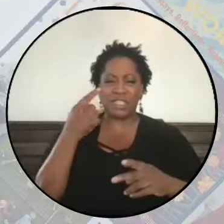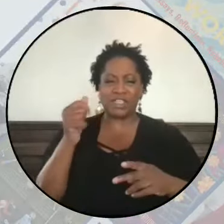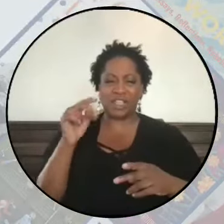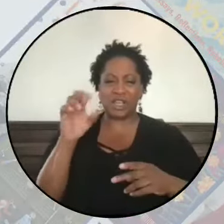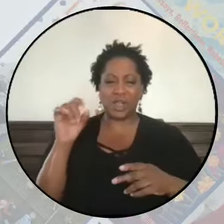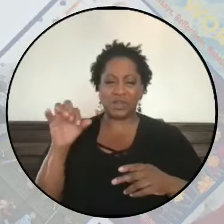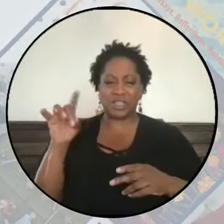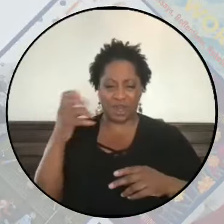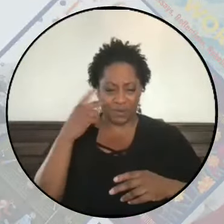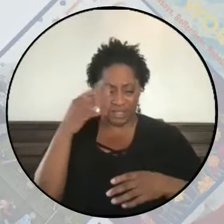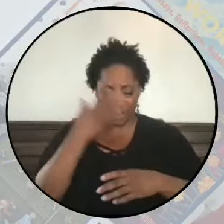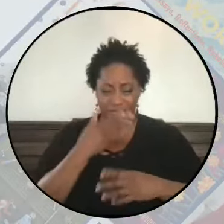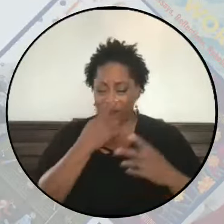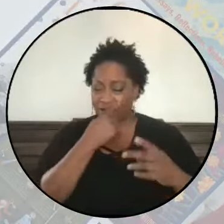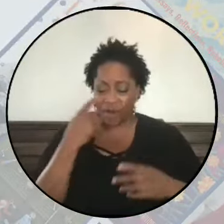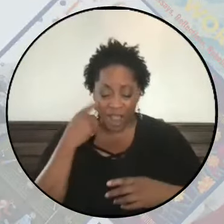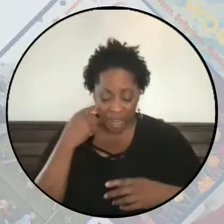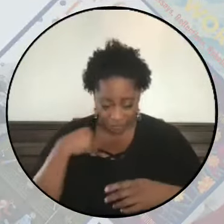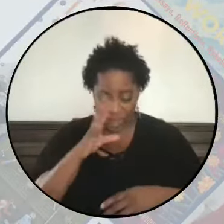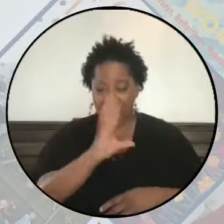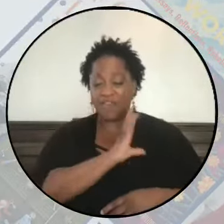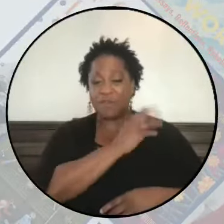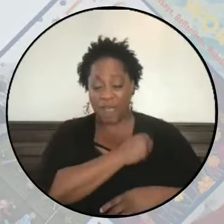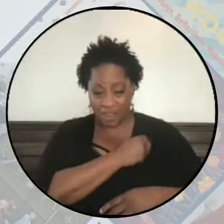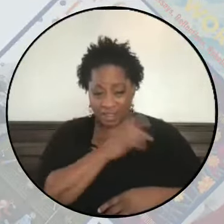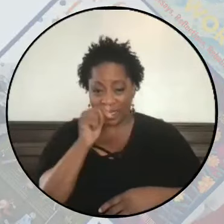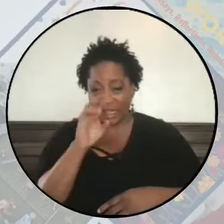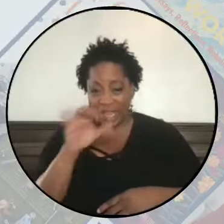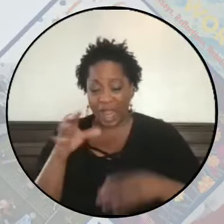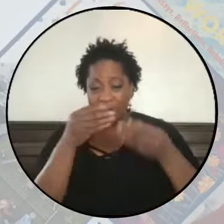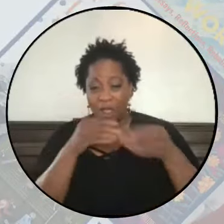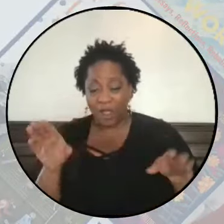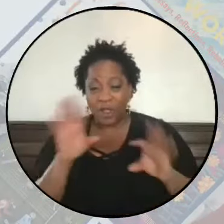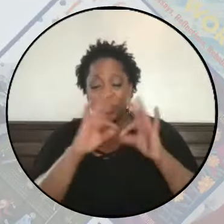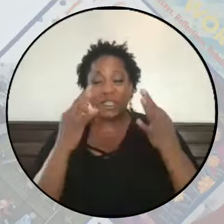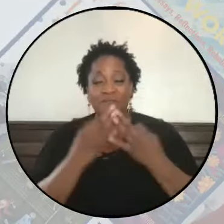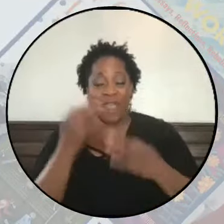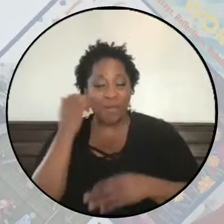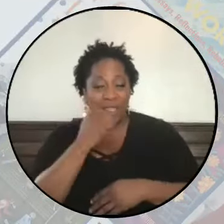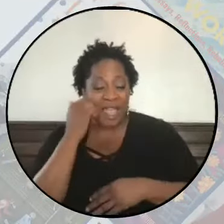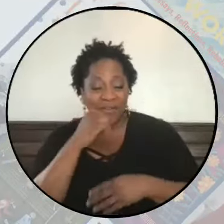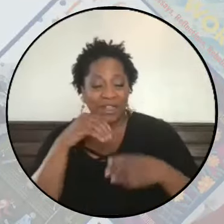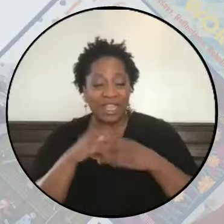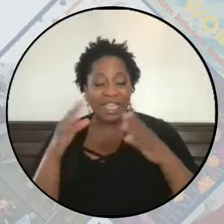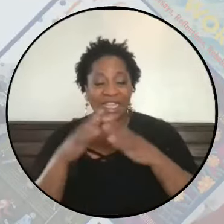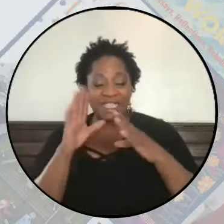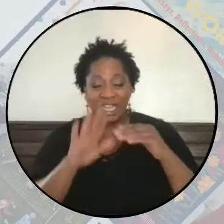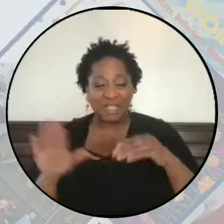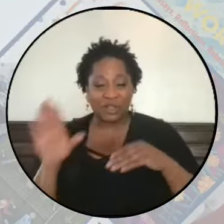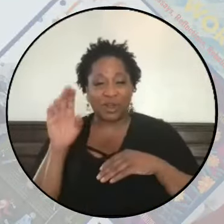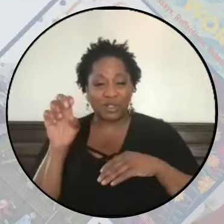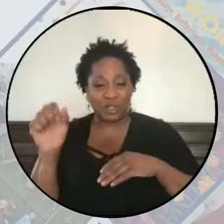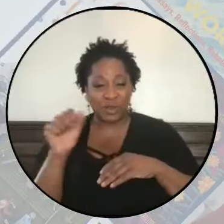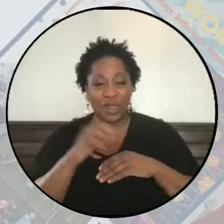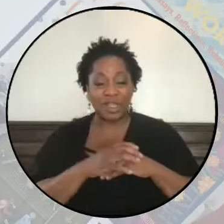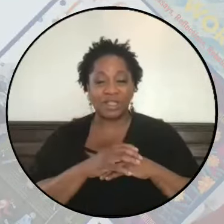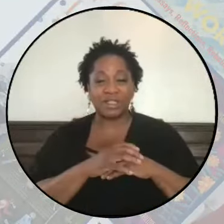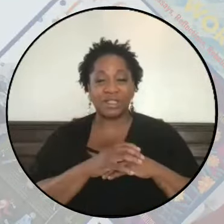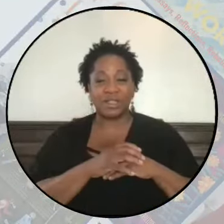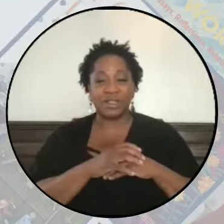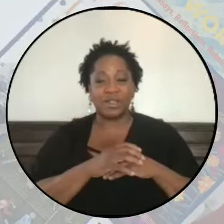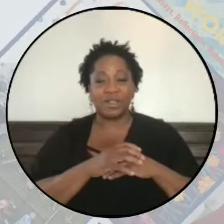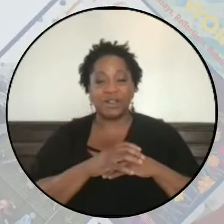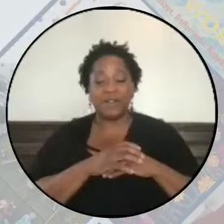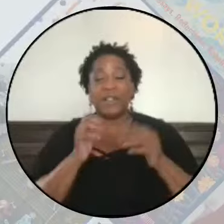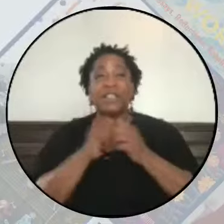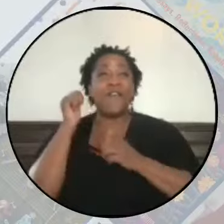Never mind the fact that we have Palestinians and Arabs who are losing family every single day in cities across the United States. So this